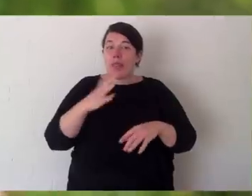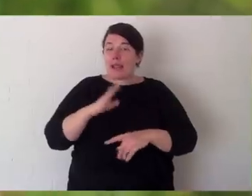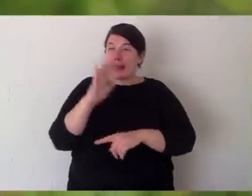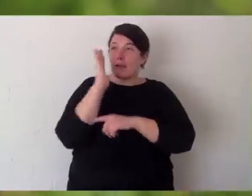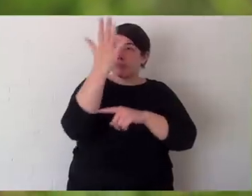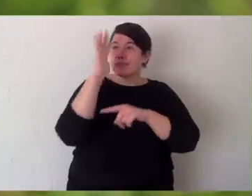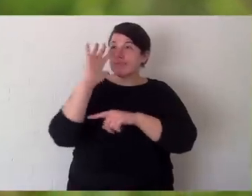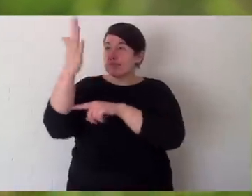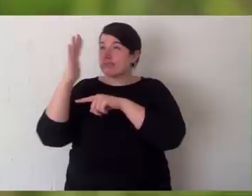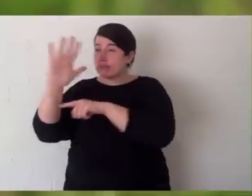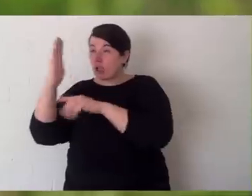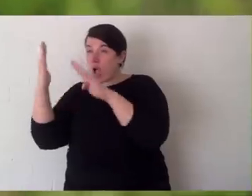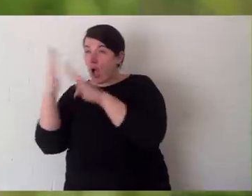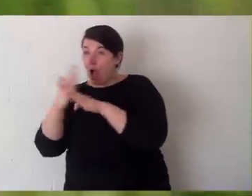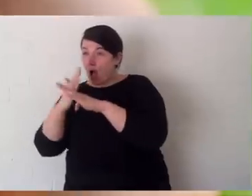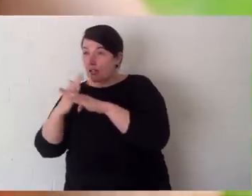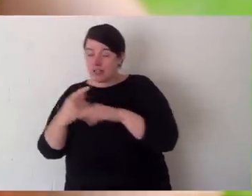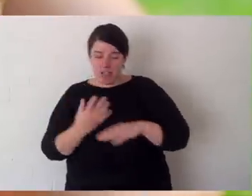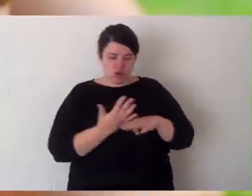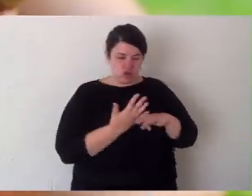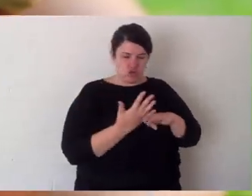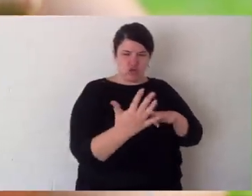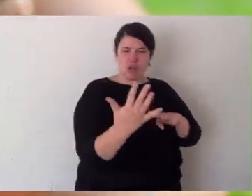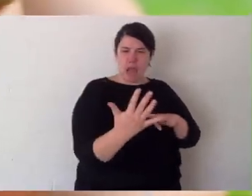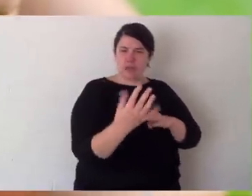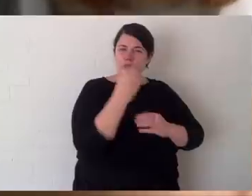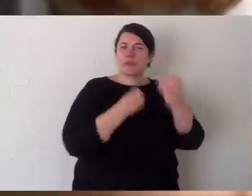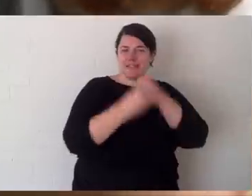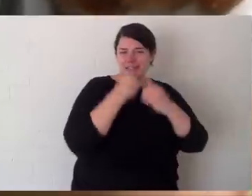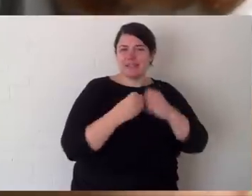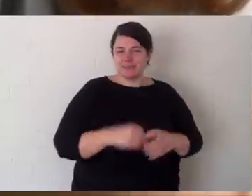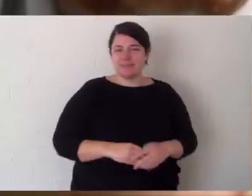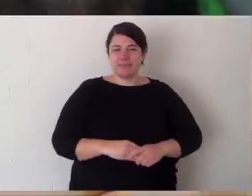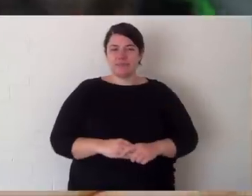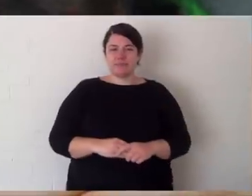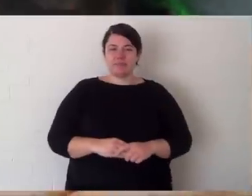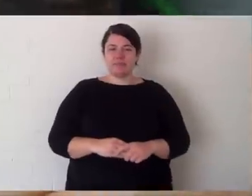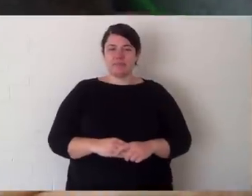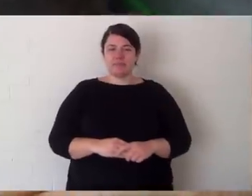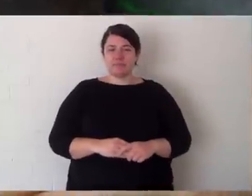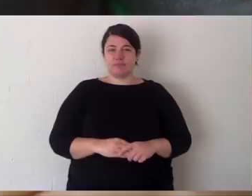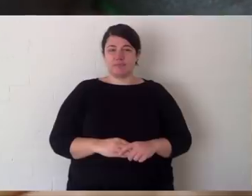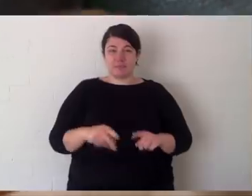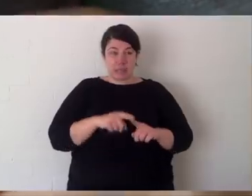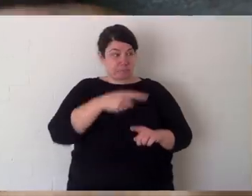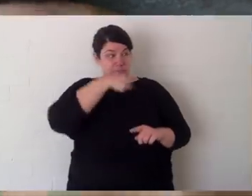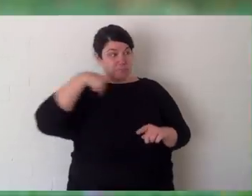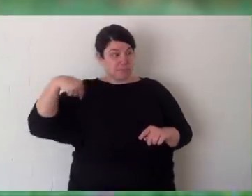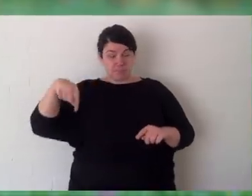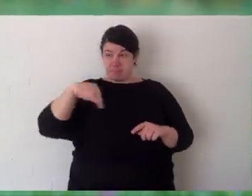Now what they need is the eucalypt woodland to hide in or shelter and the grassland to come out and feed in.